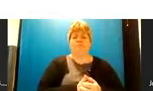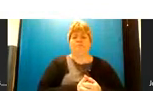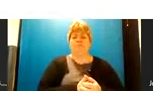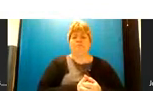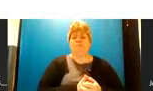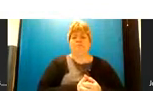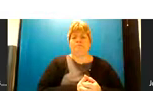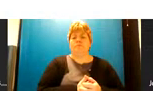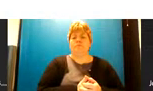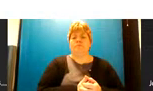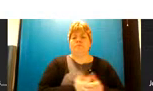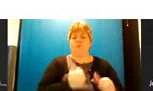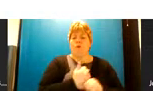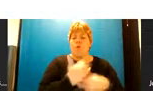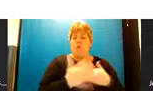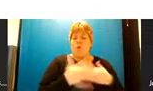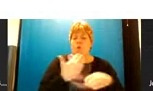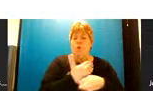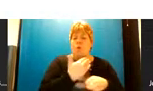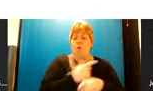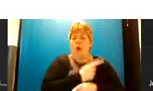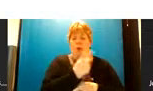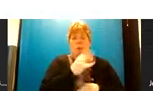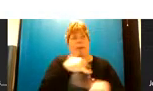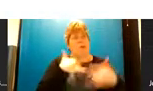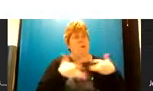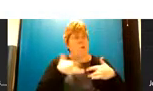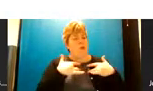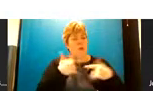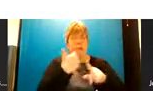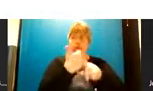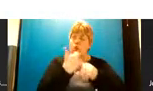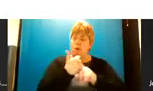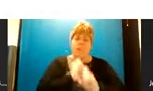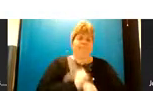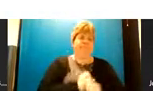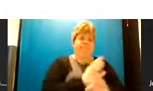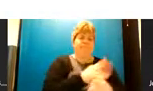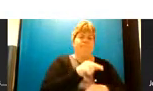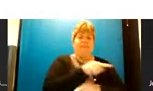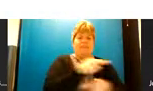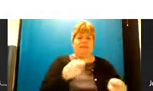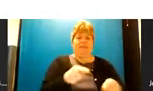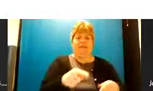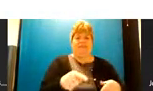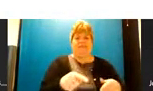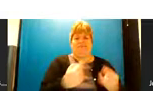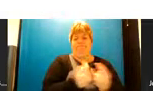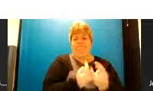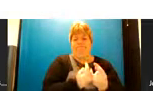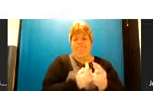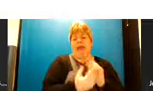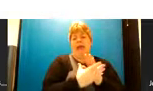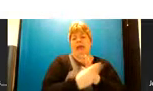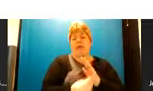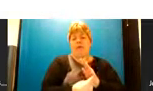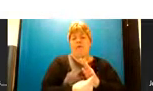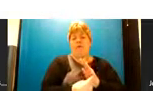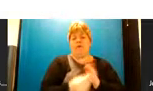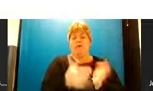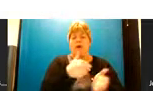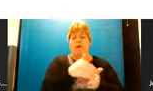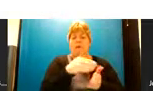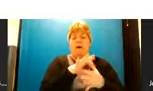some further work uh with people that might be interested in supporting us to deliver uh these facilities uh so for example we've got a marketing